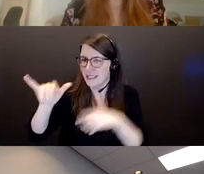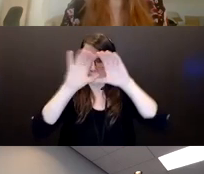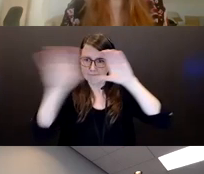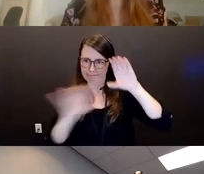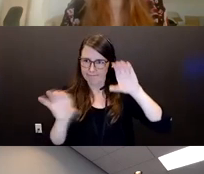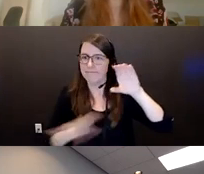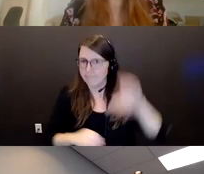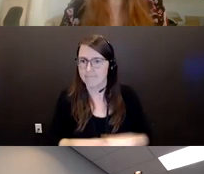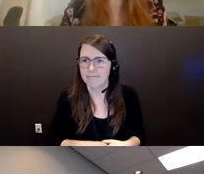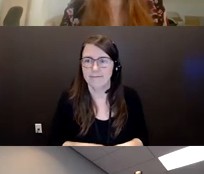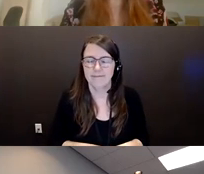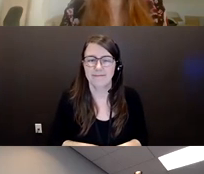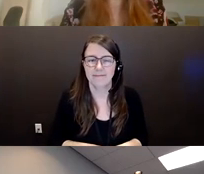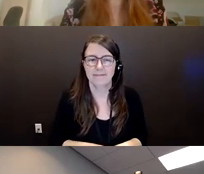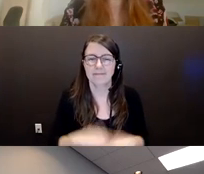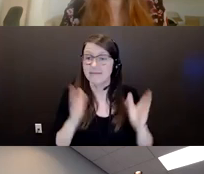Laura, next slide.